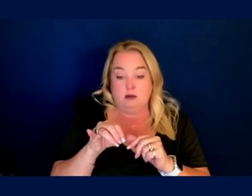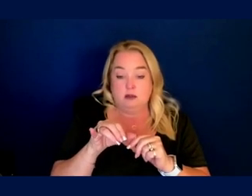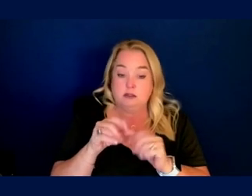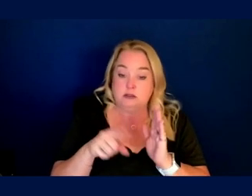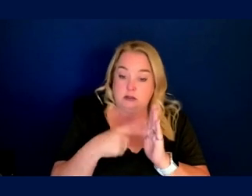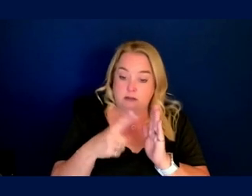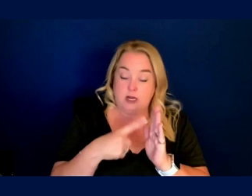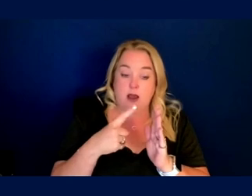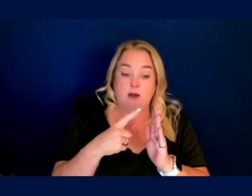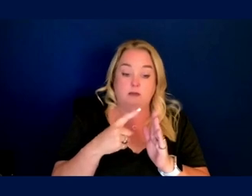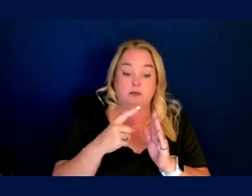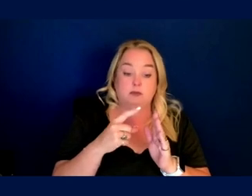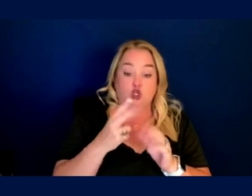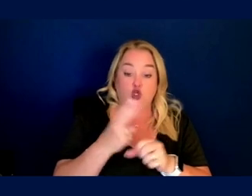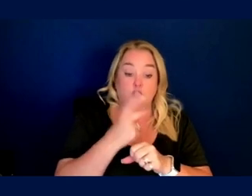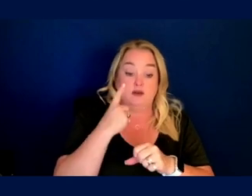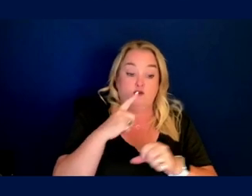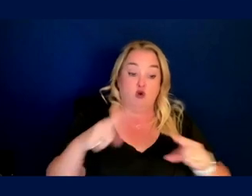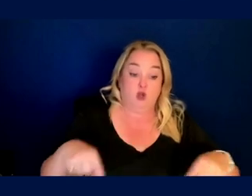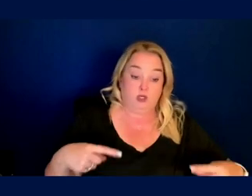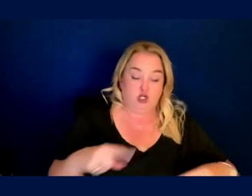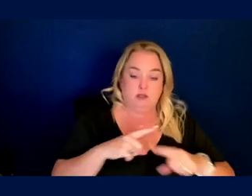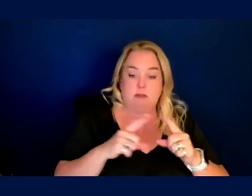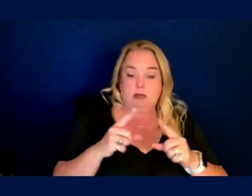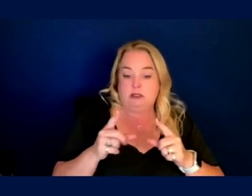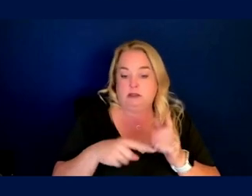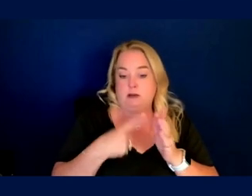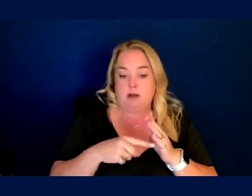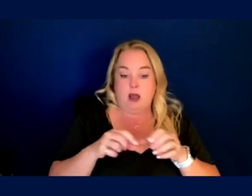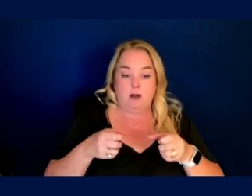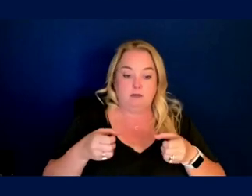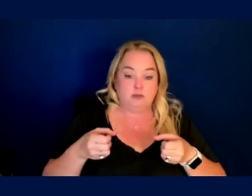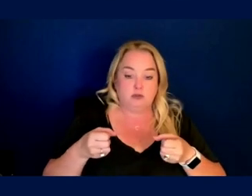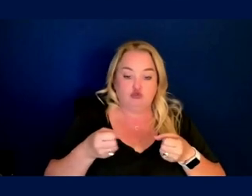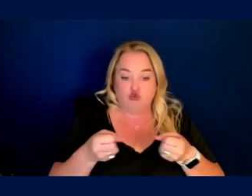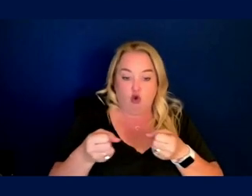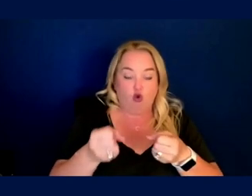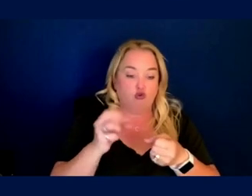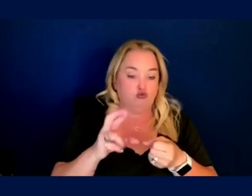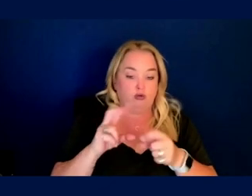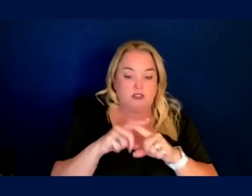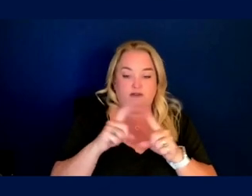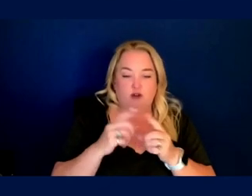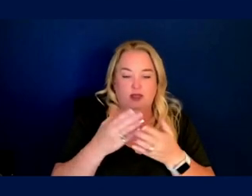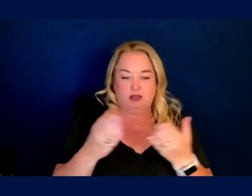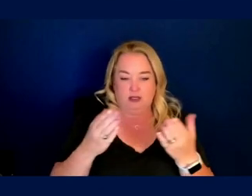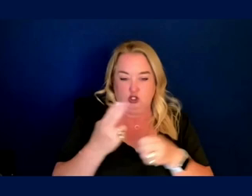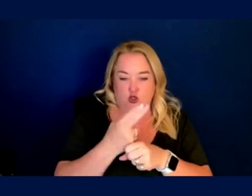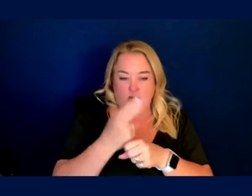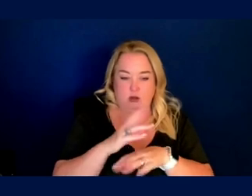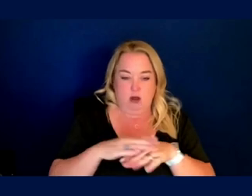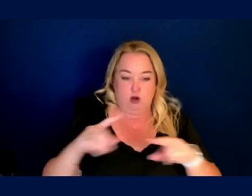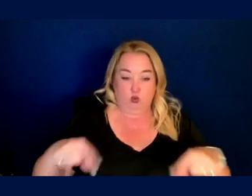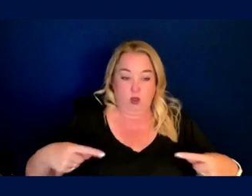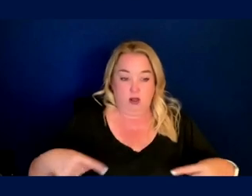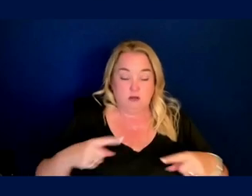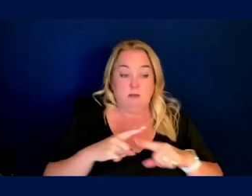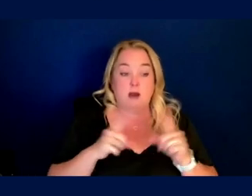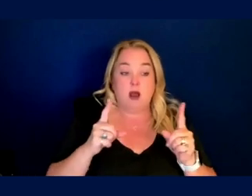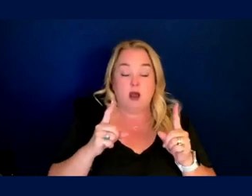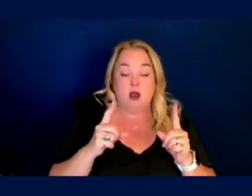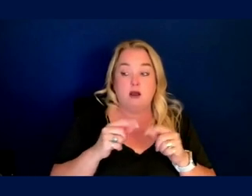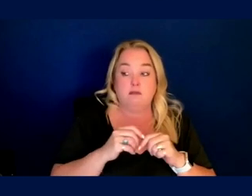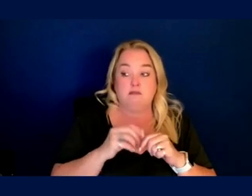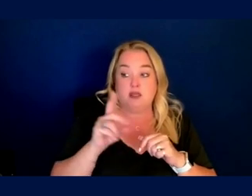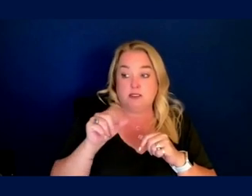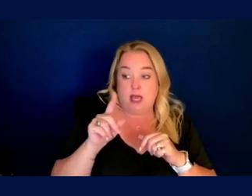certainly benefit people, strollers, bikes, rolling suitcases, et cetera. Um, but you know, there's a data